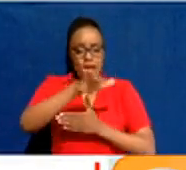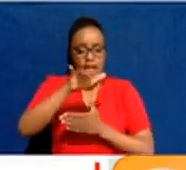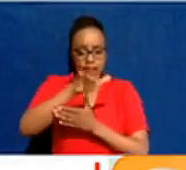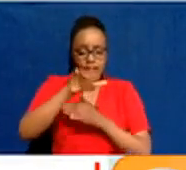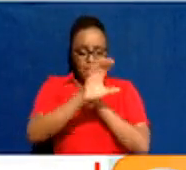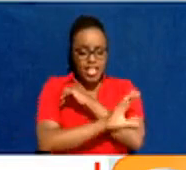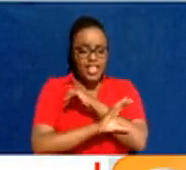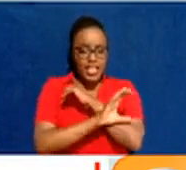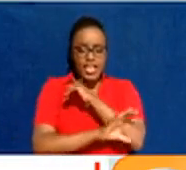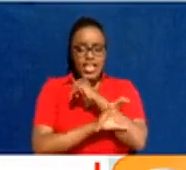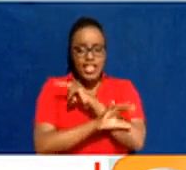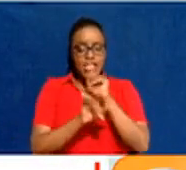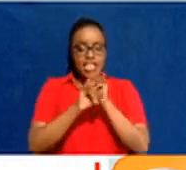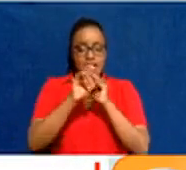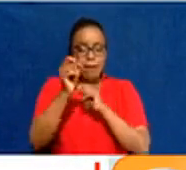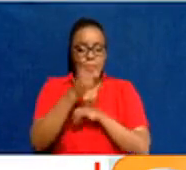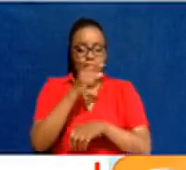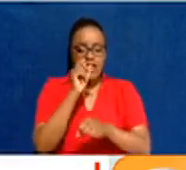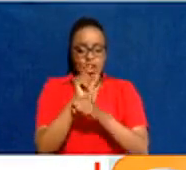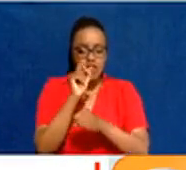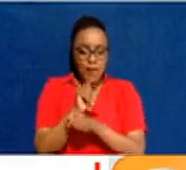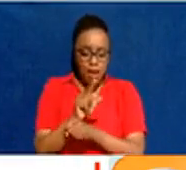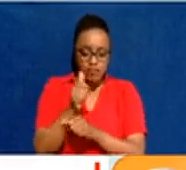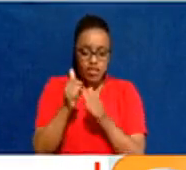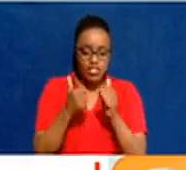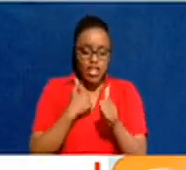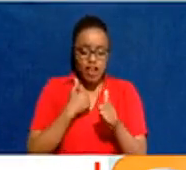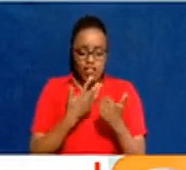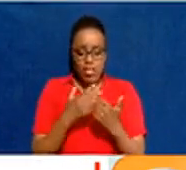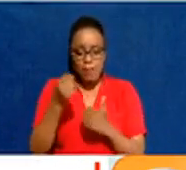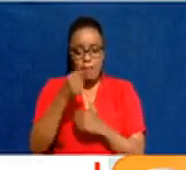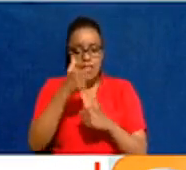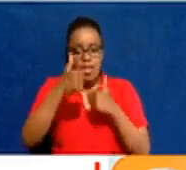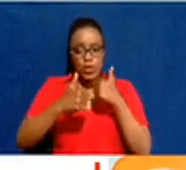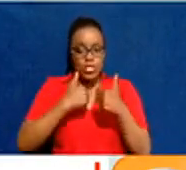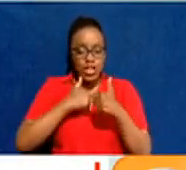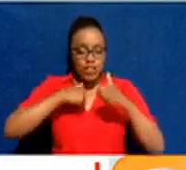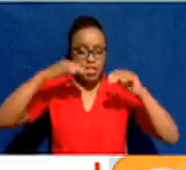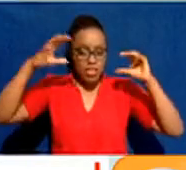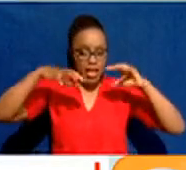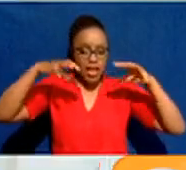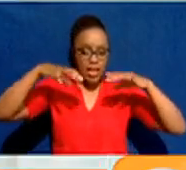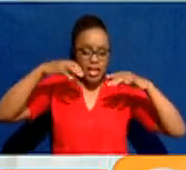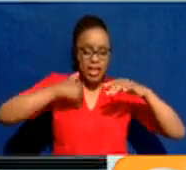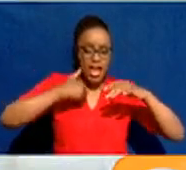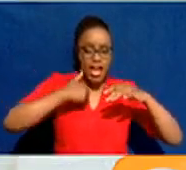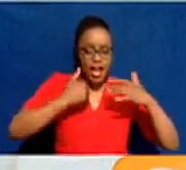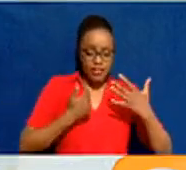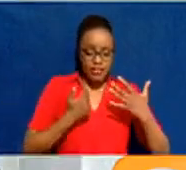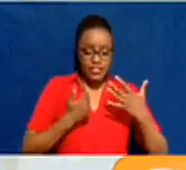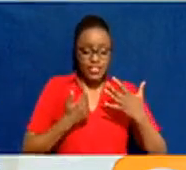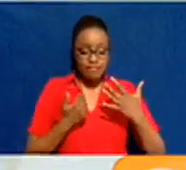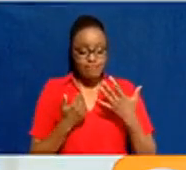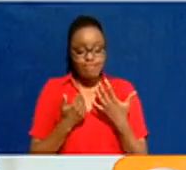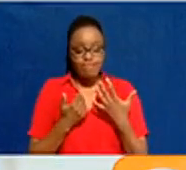and especially in November, which is the peak month of the rainy season, the R&D rainy season.